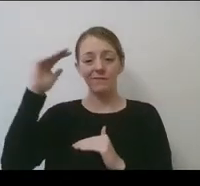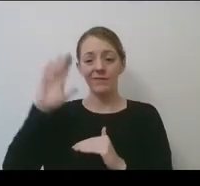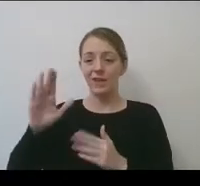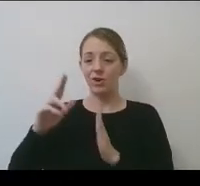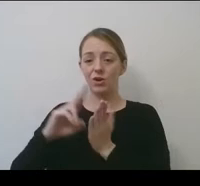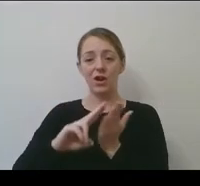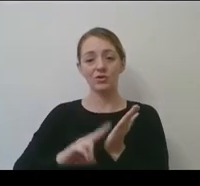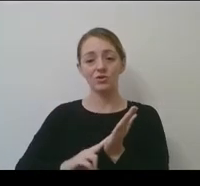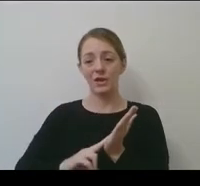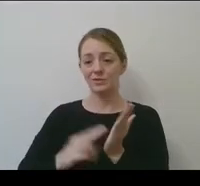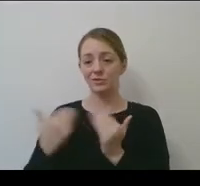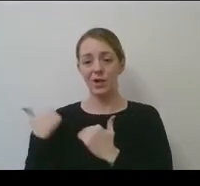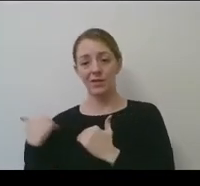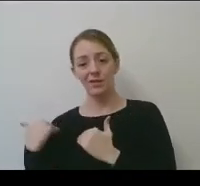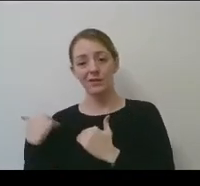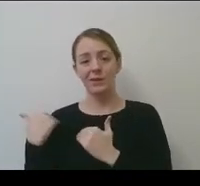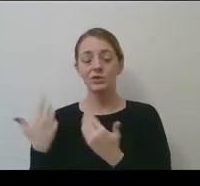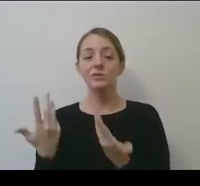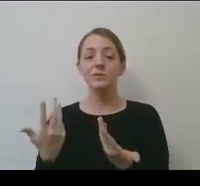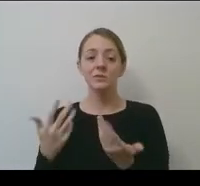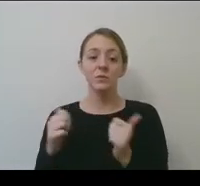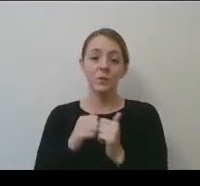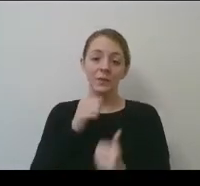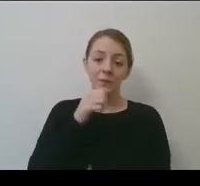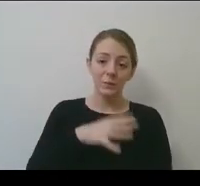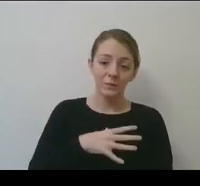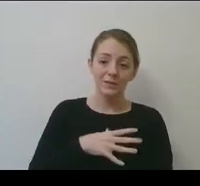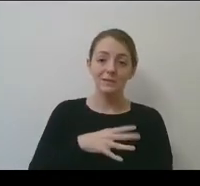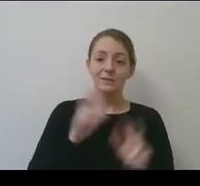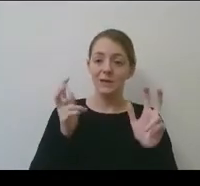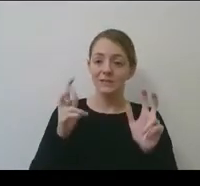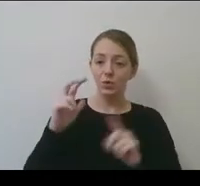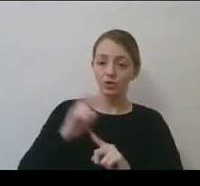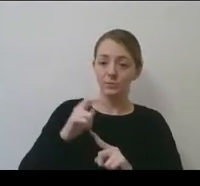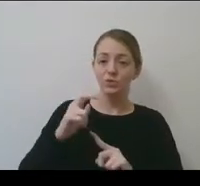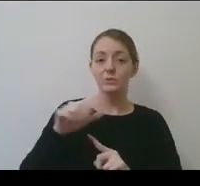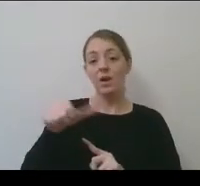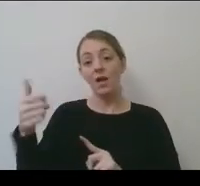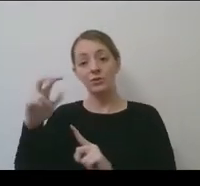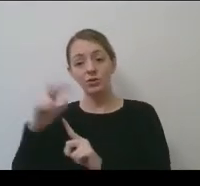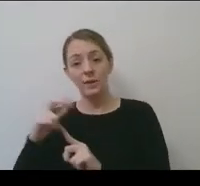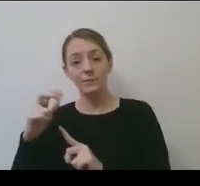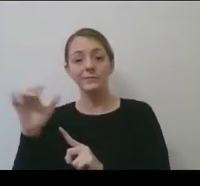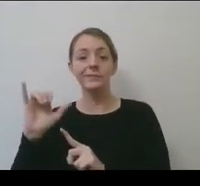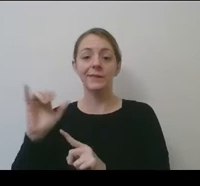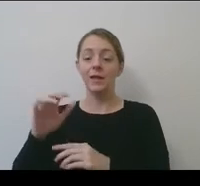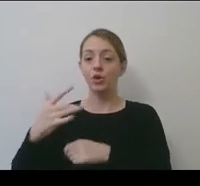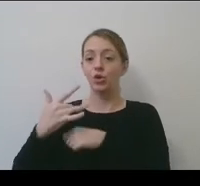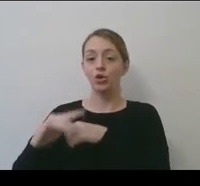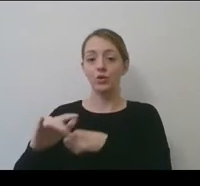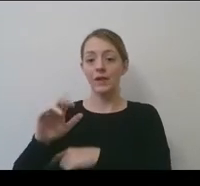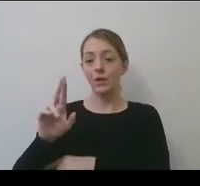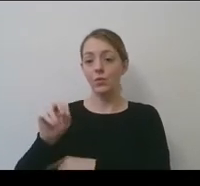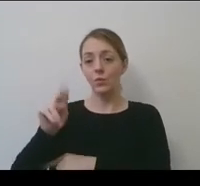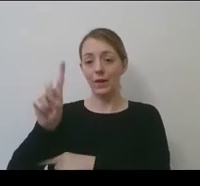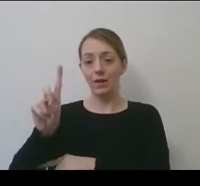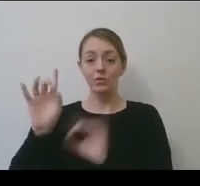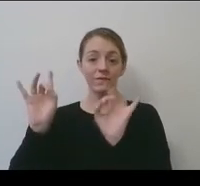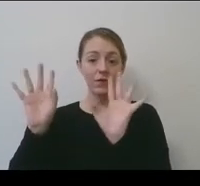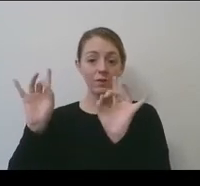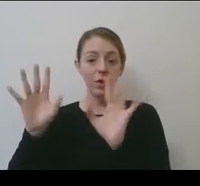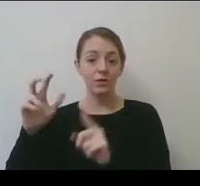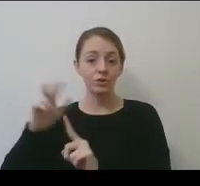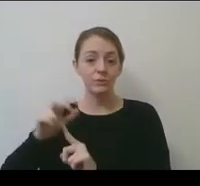with women's basketball championship and other championships, including earlier rounds of the volleyball championship, um, that were not previously available